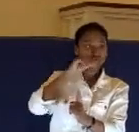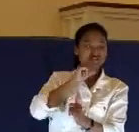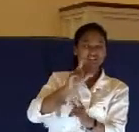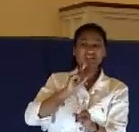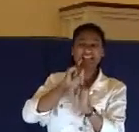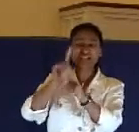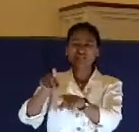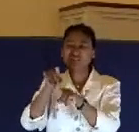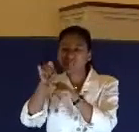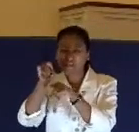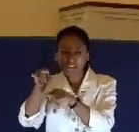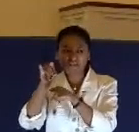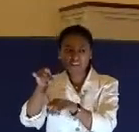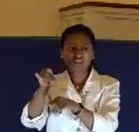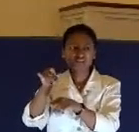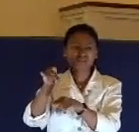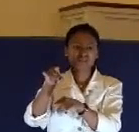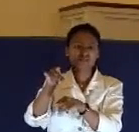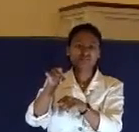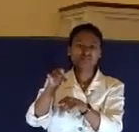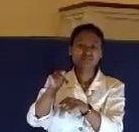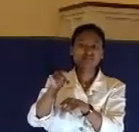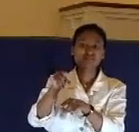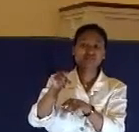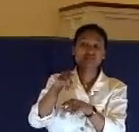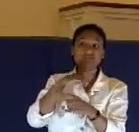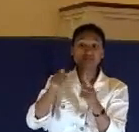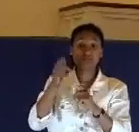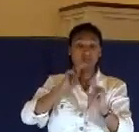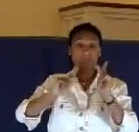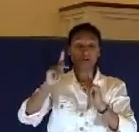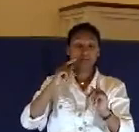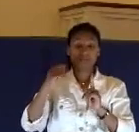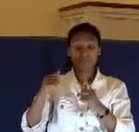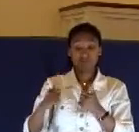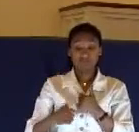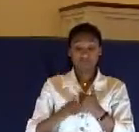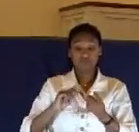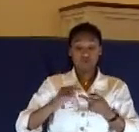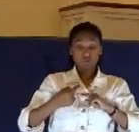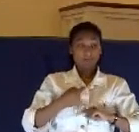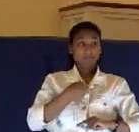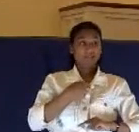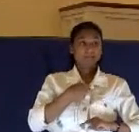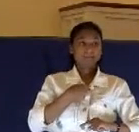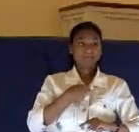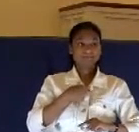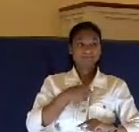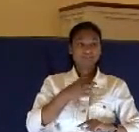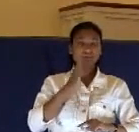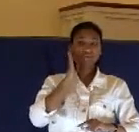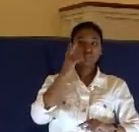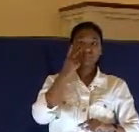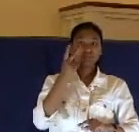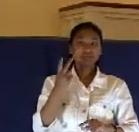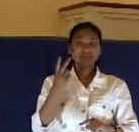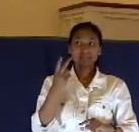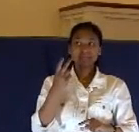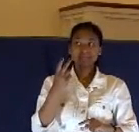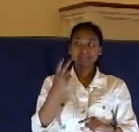what you really believe when you get mistreated by others. Peter's point is this. This will happen to you, too.